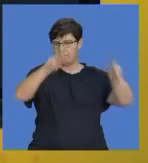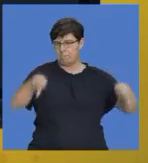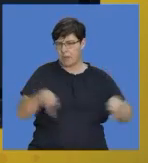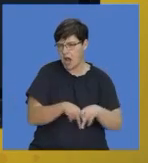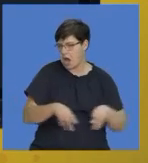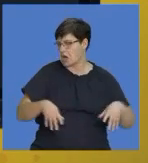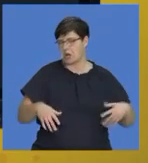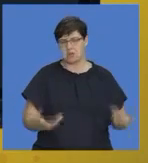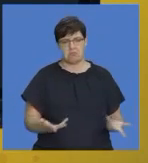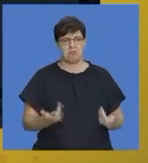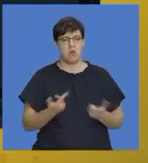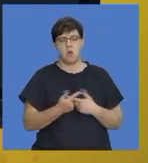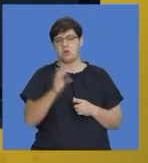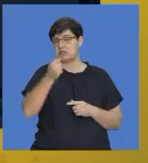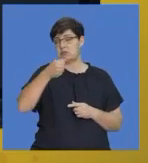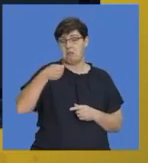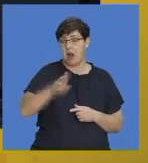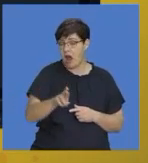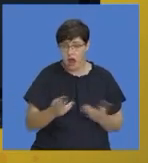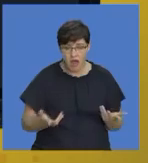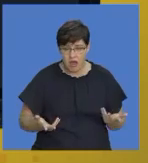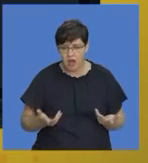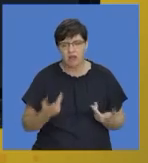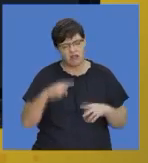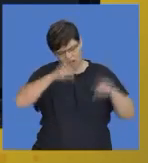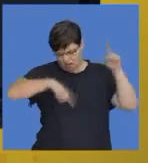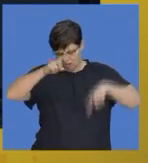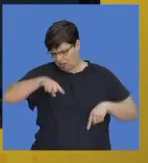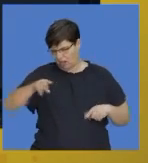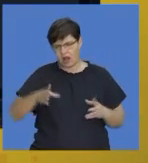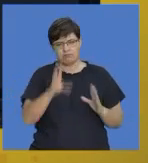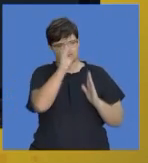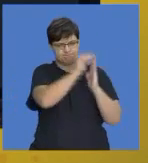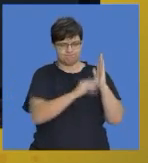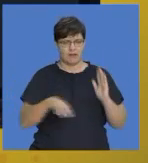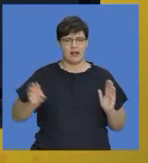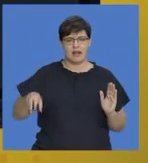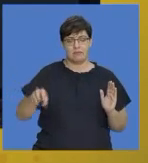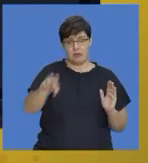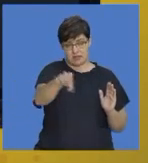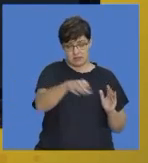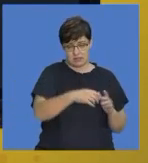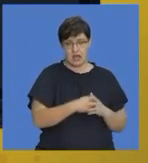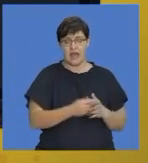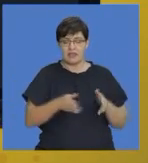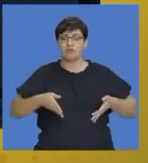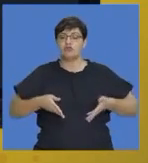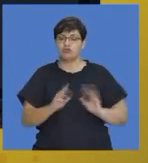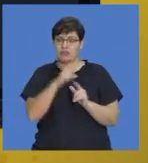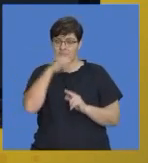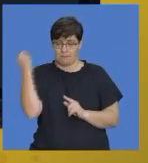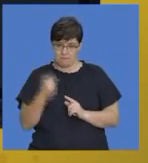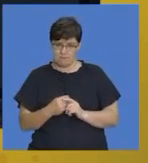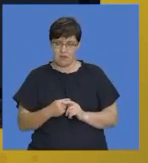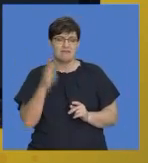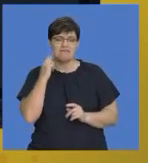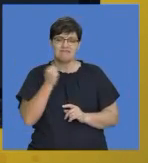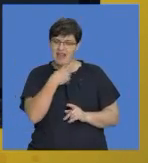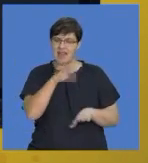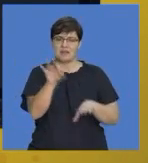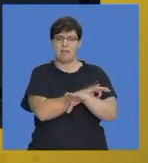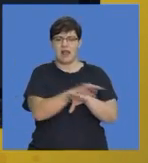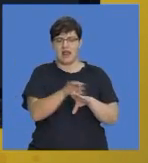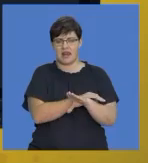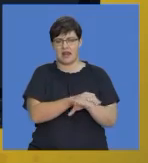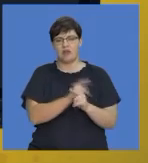you know there's a range of things that you can include as landmarks and then street names it will also be nice in your planning to write down a list of street